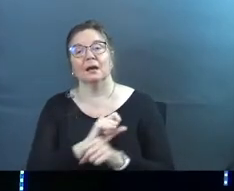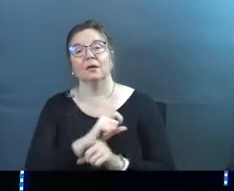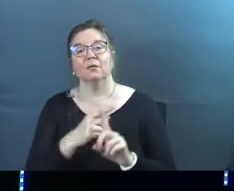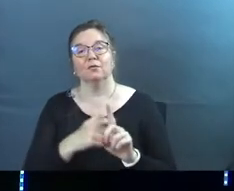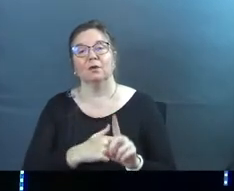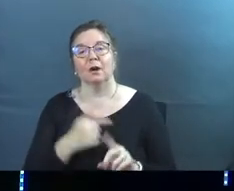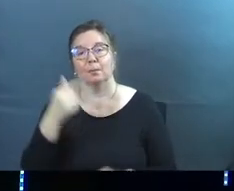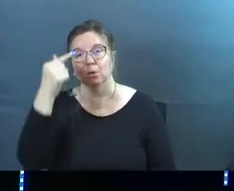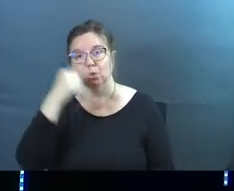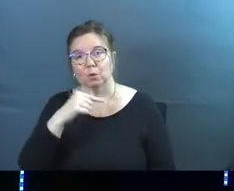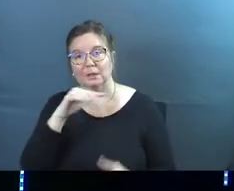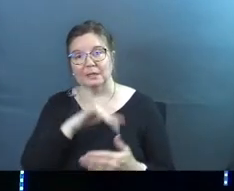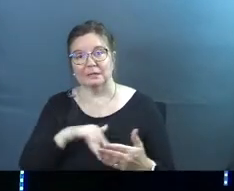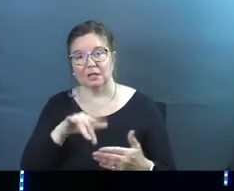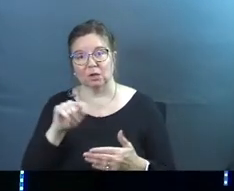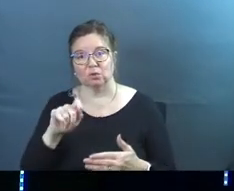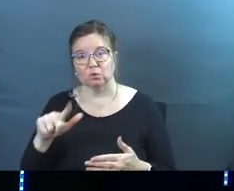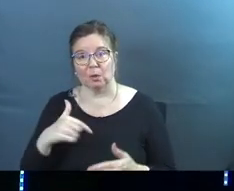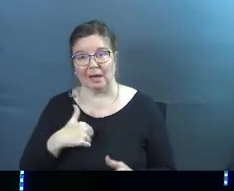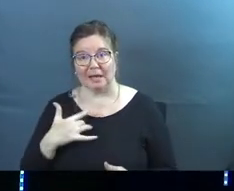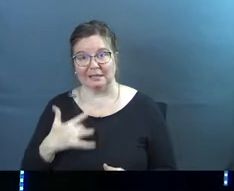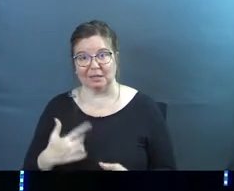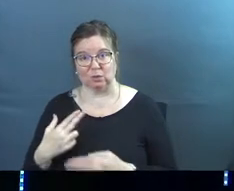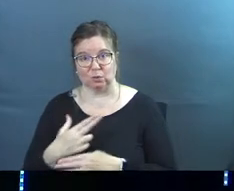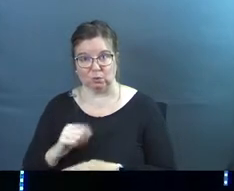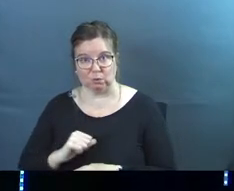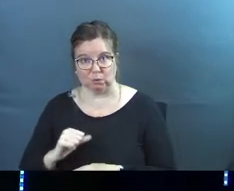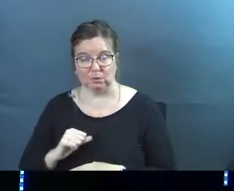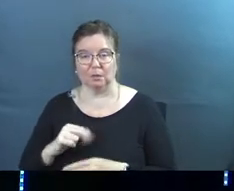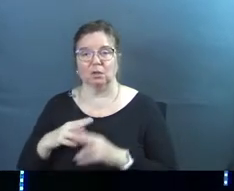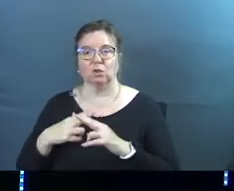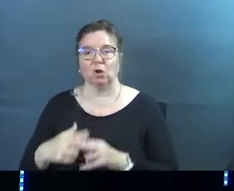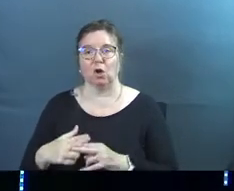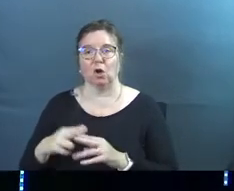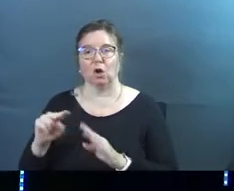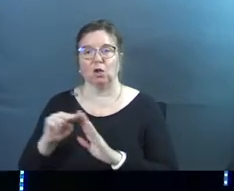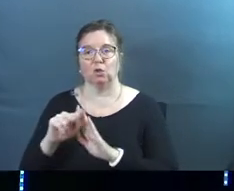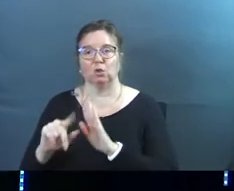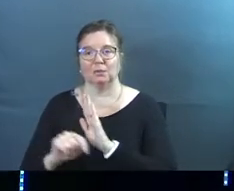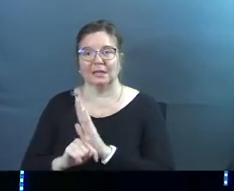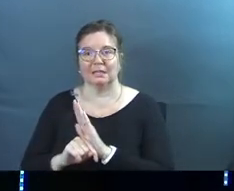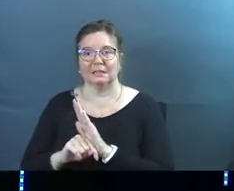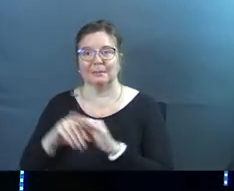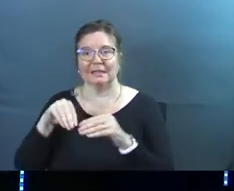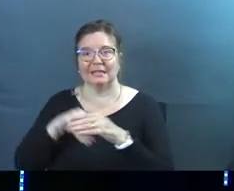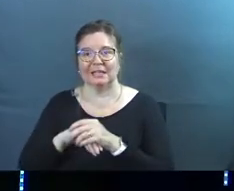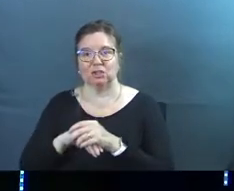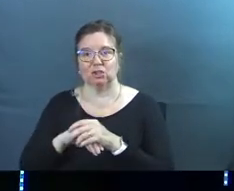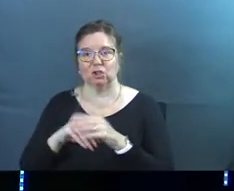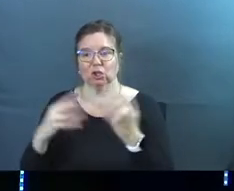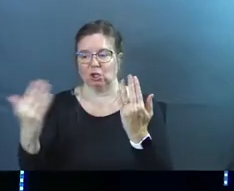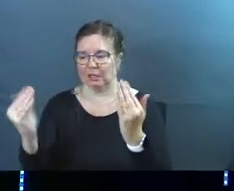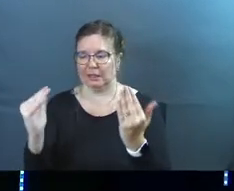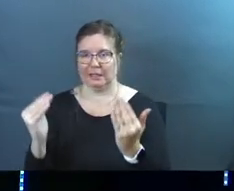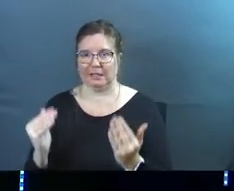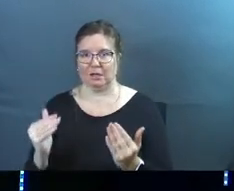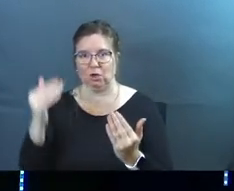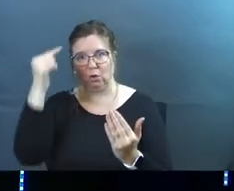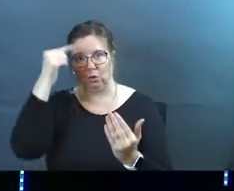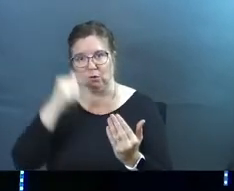from the Greek study tool that I use. It's called a New Testament interlinear Greek tool.